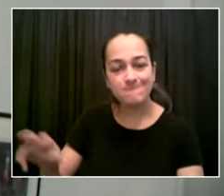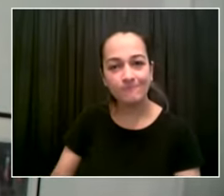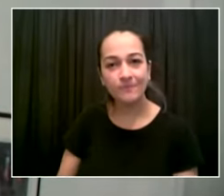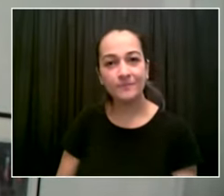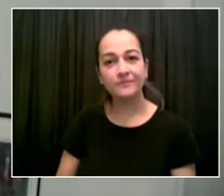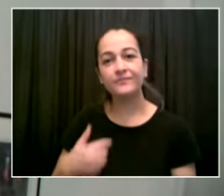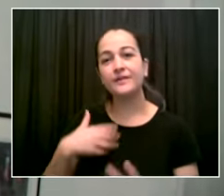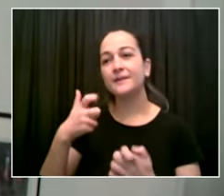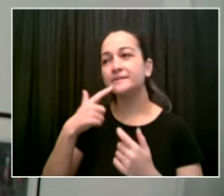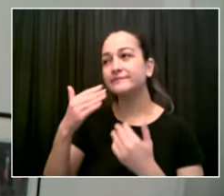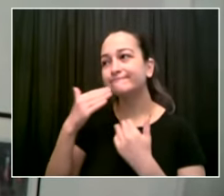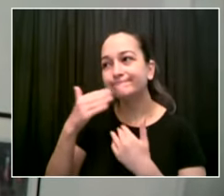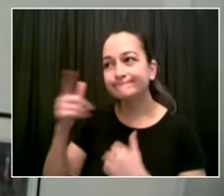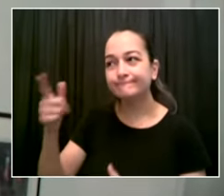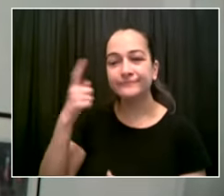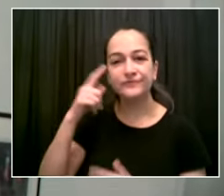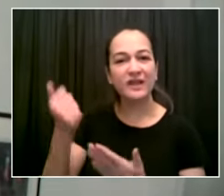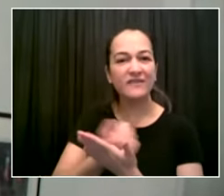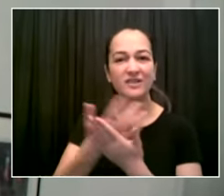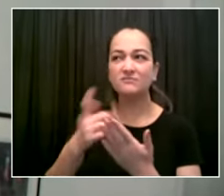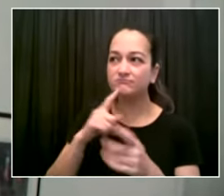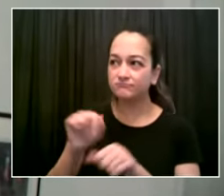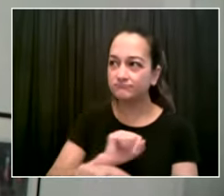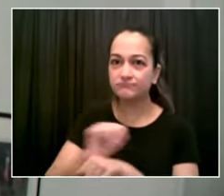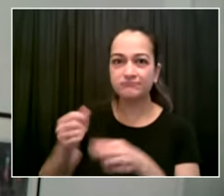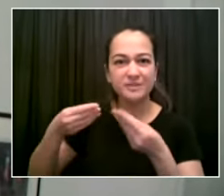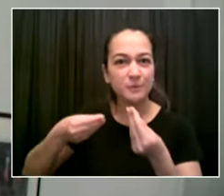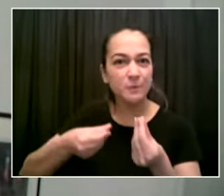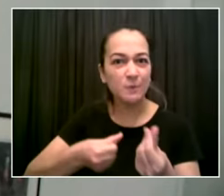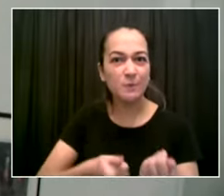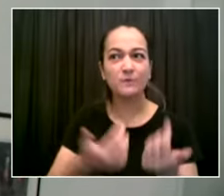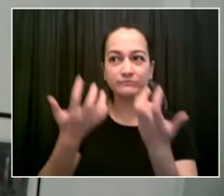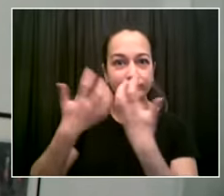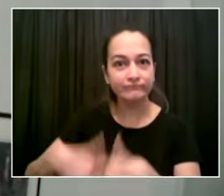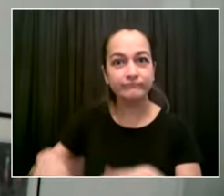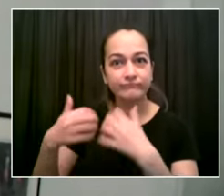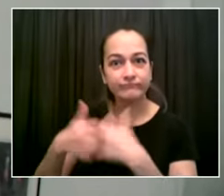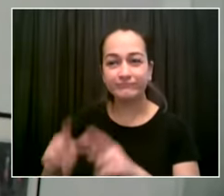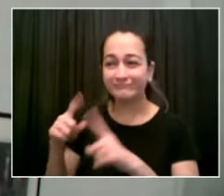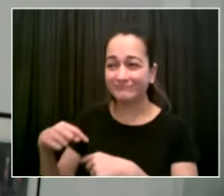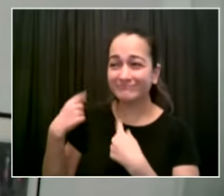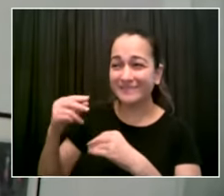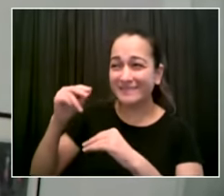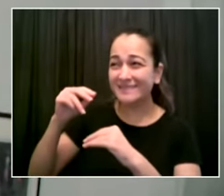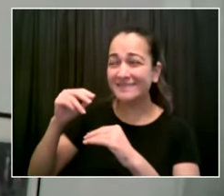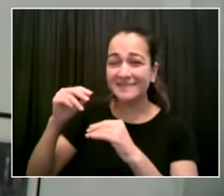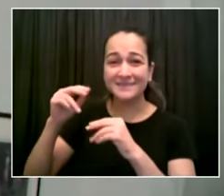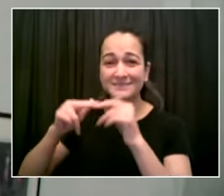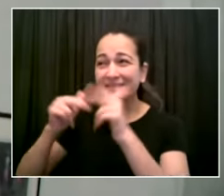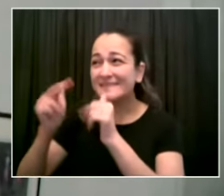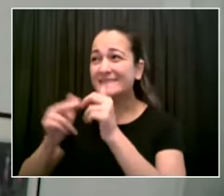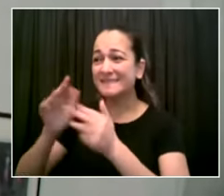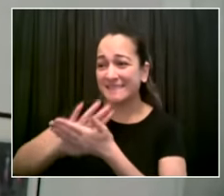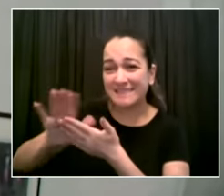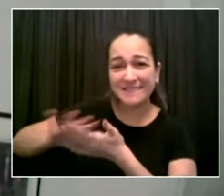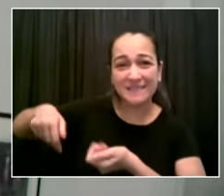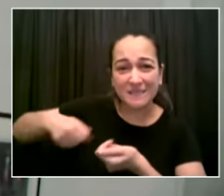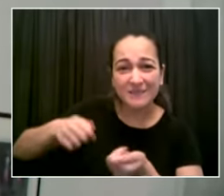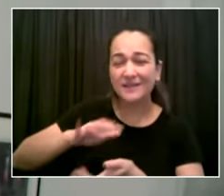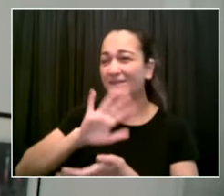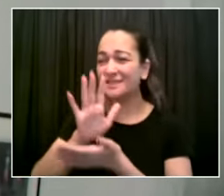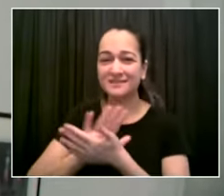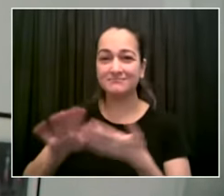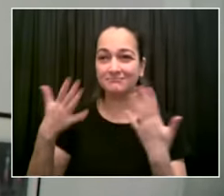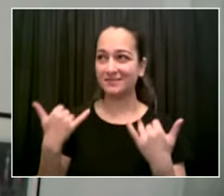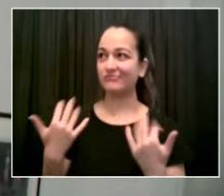said we want to be able to eat off the floor in time square so thanks to your efforts they have emptied 12 000 litter baskets